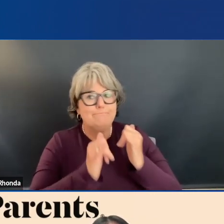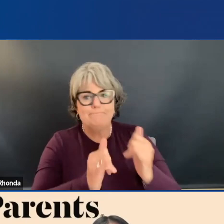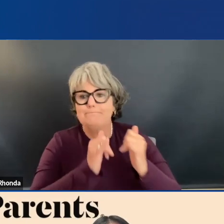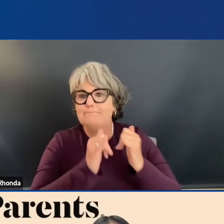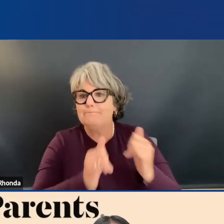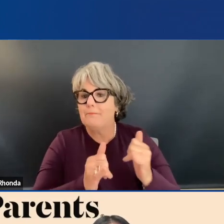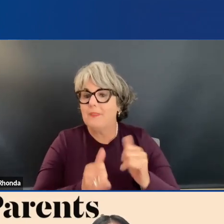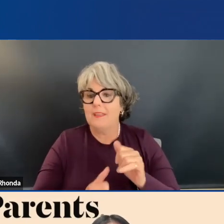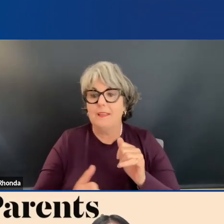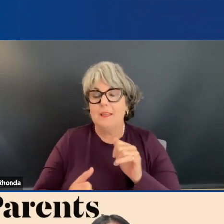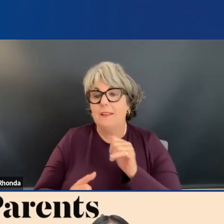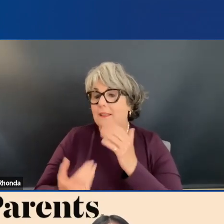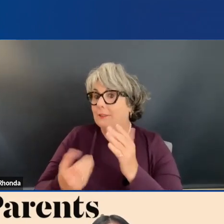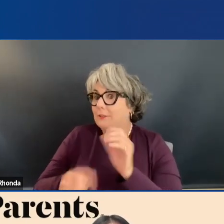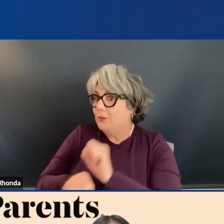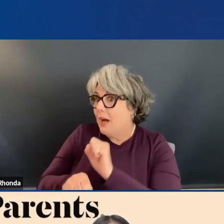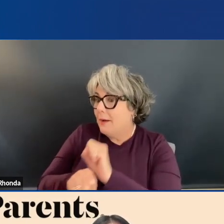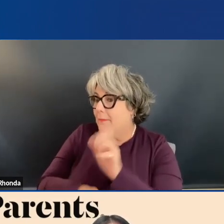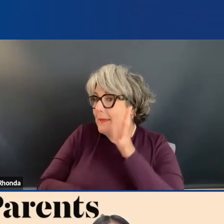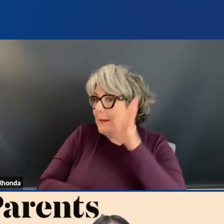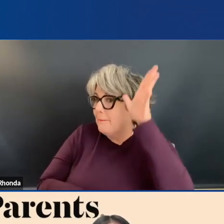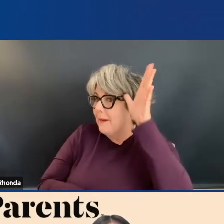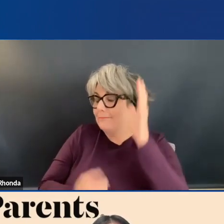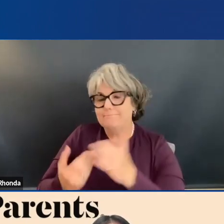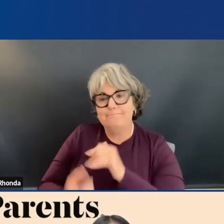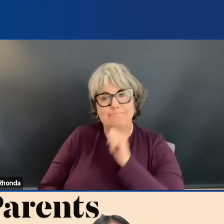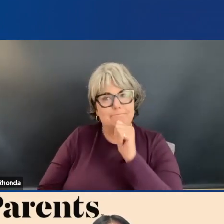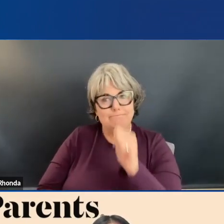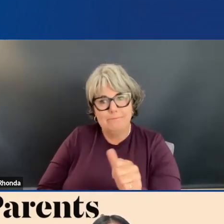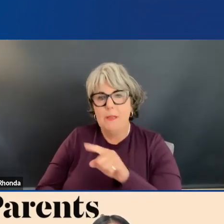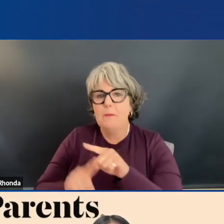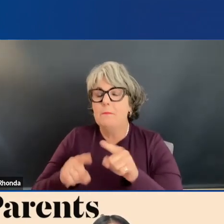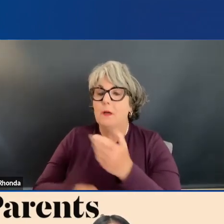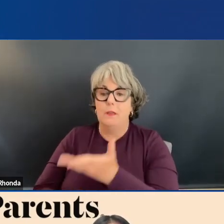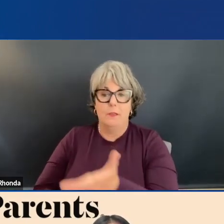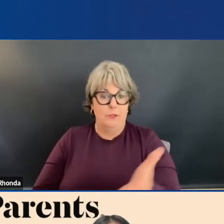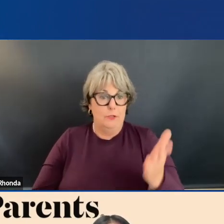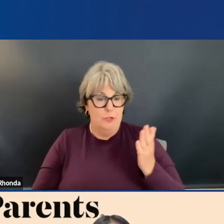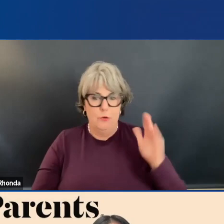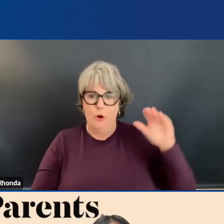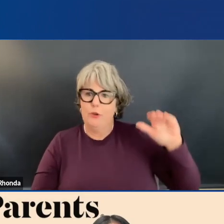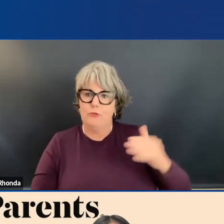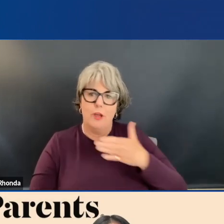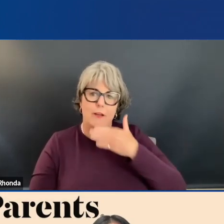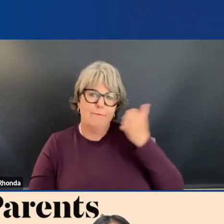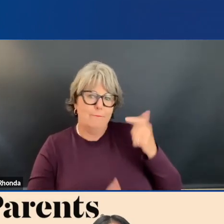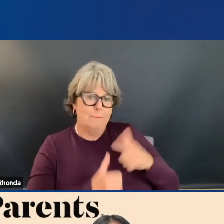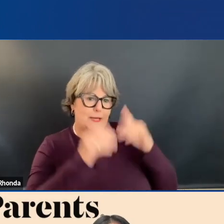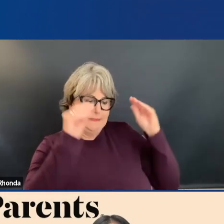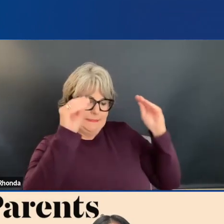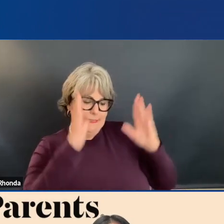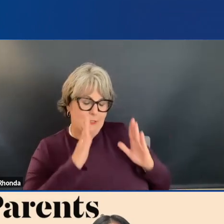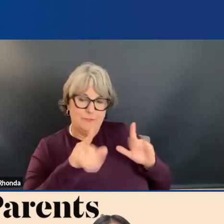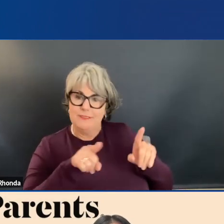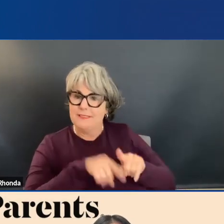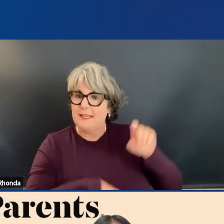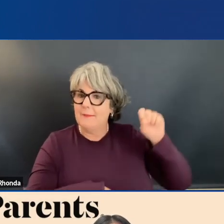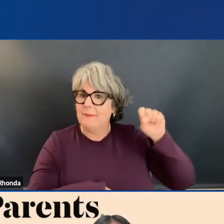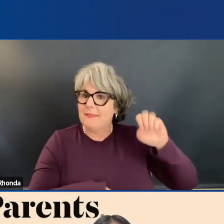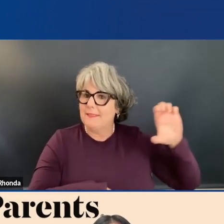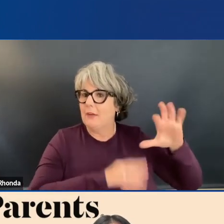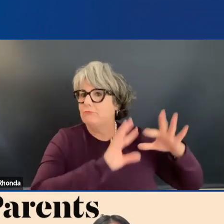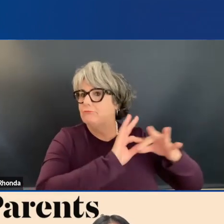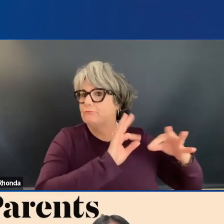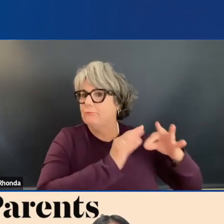It's not an easy job, but we know that you are your child's first teacher, as the secretary said,